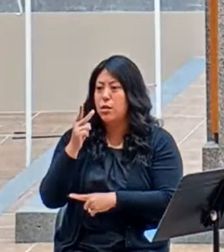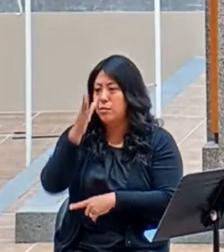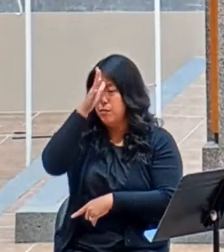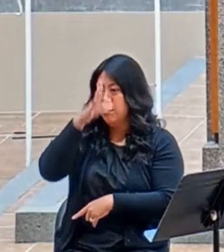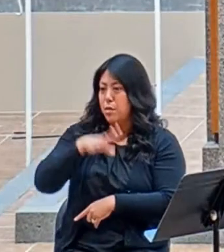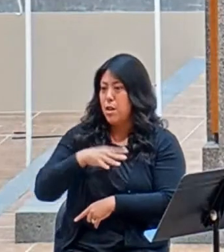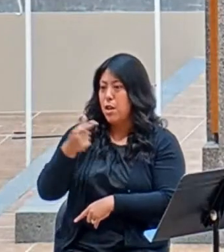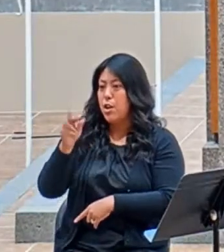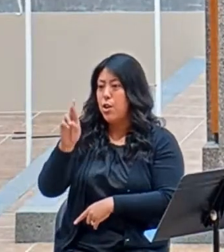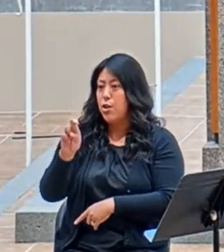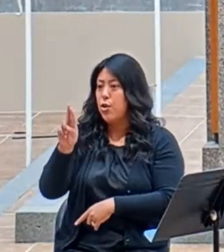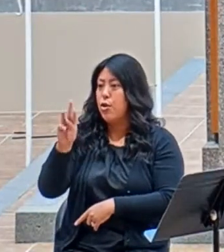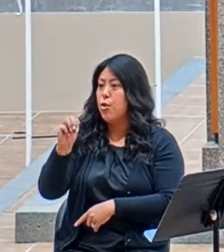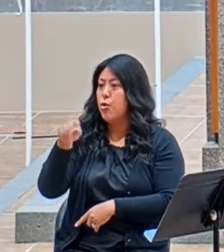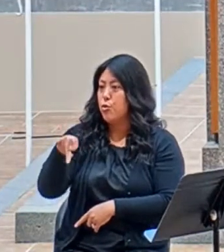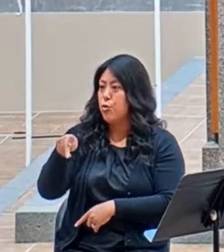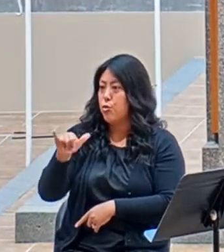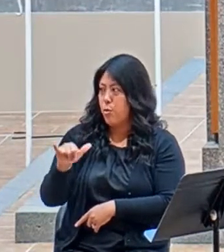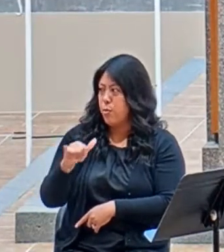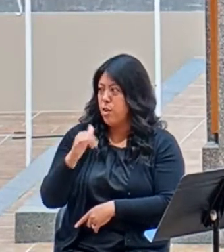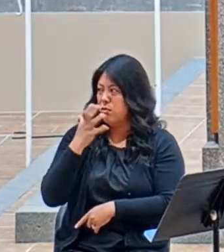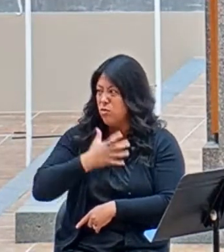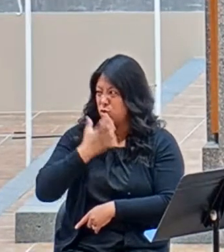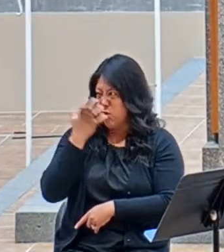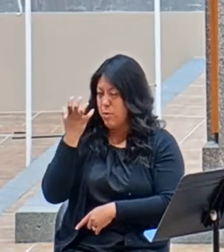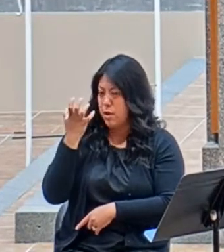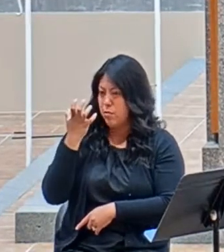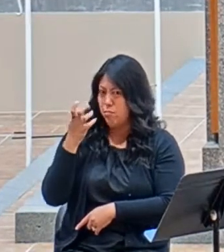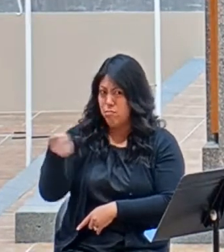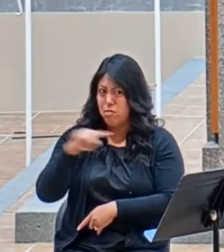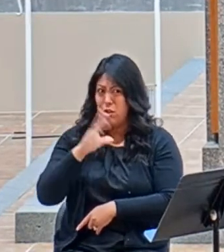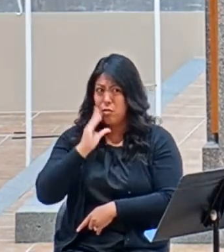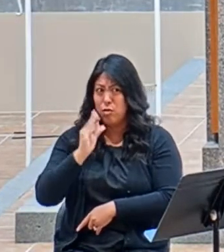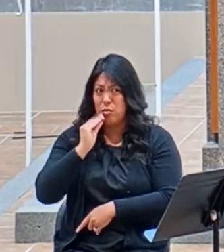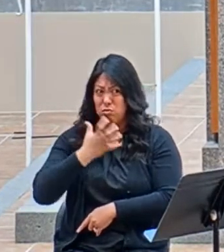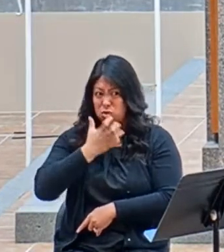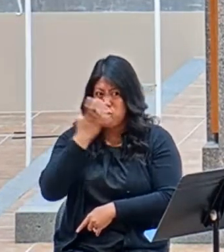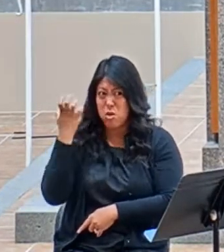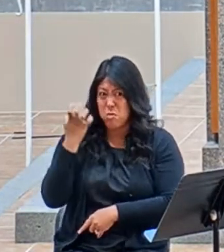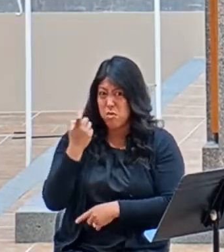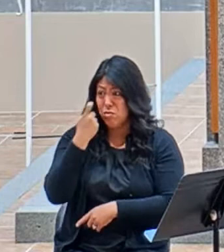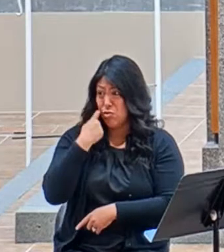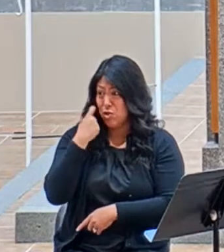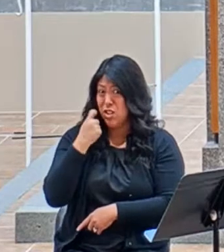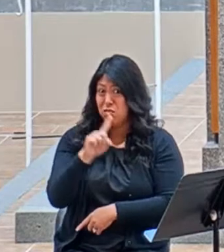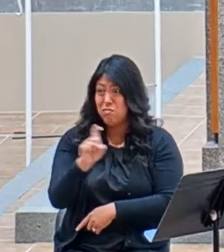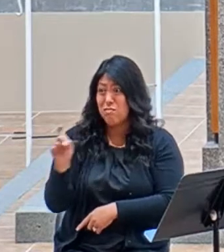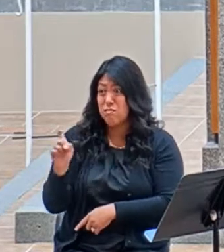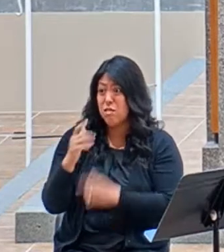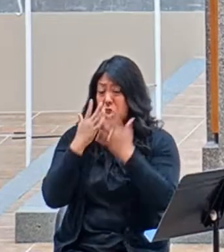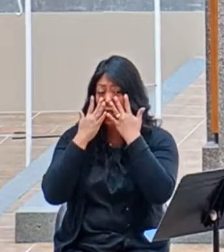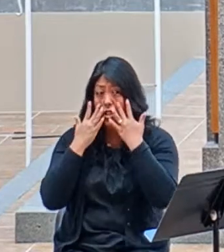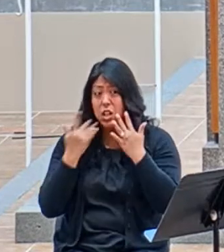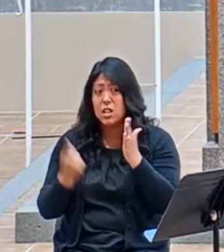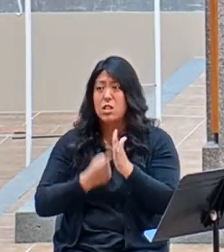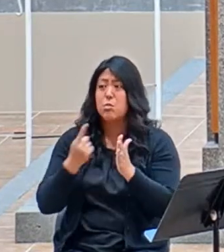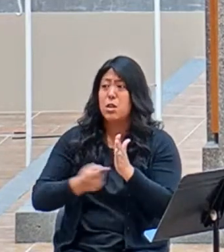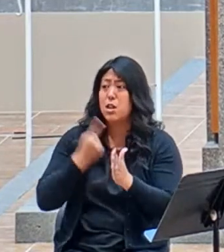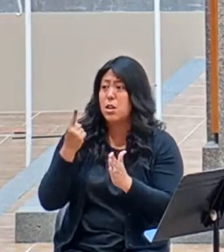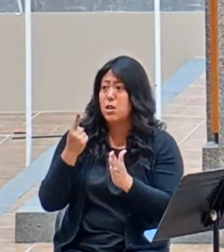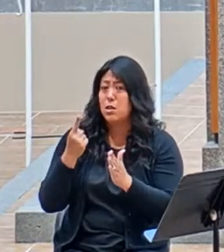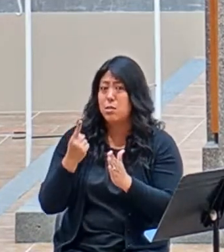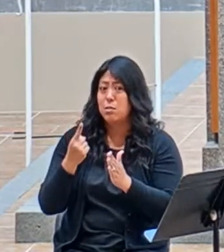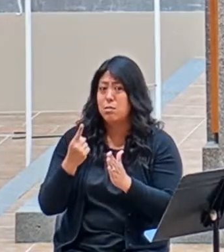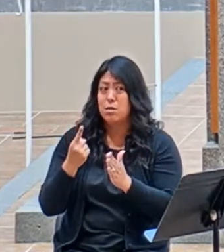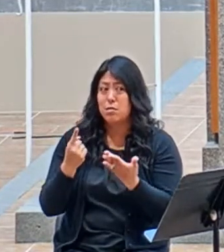You've been grumpy lately? Anybody? Yeah. Kind of sad sometimes. These are crazy